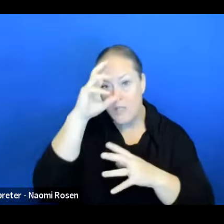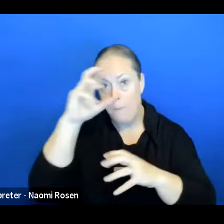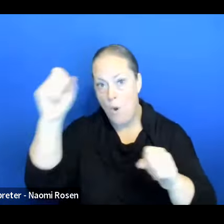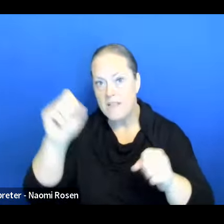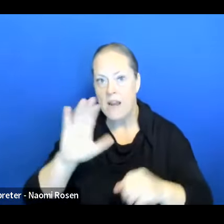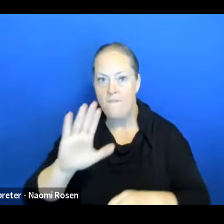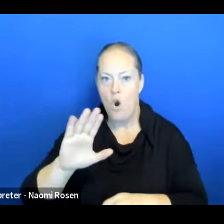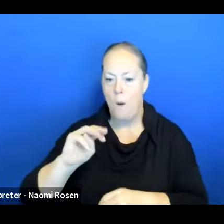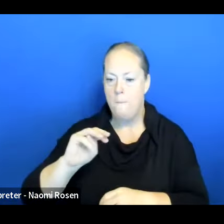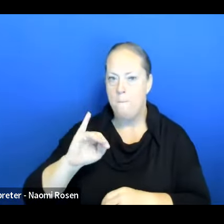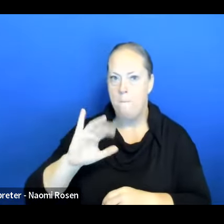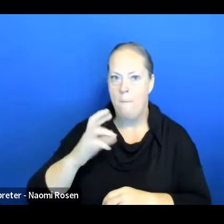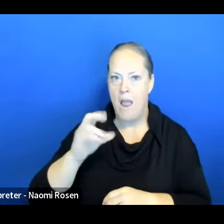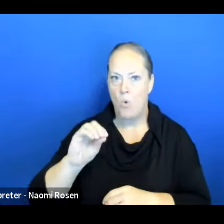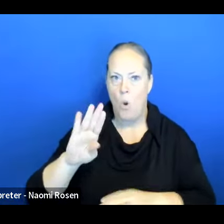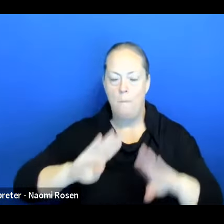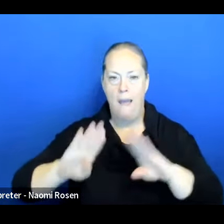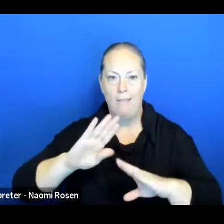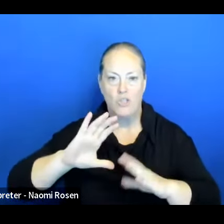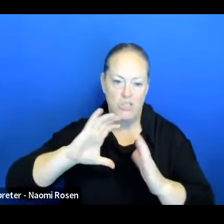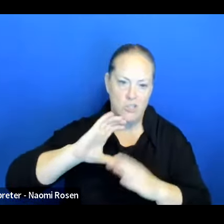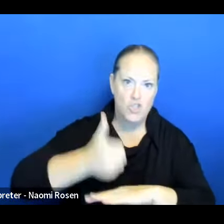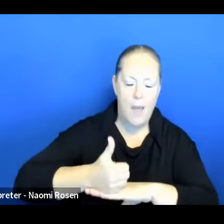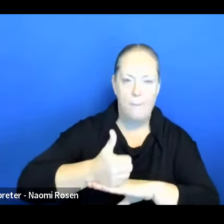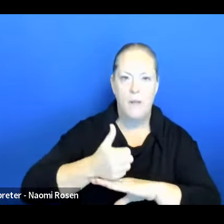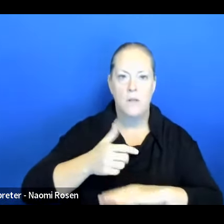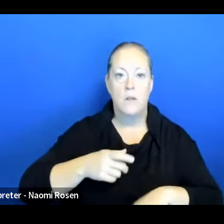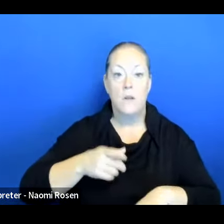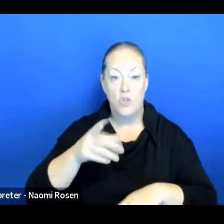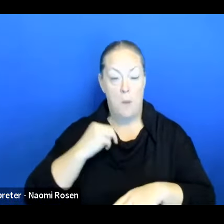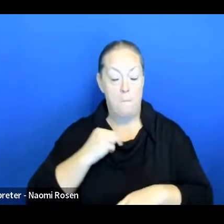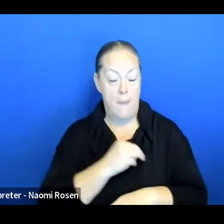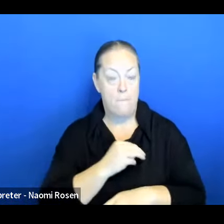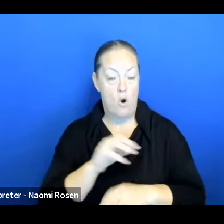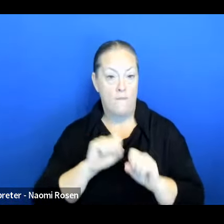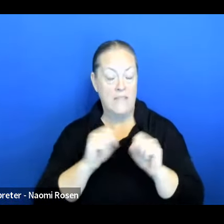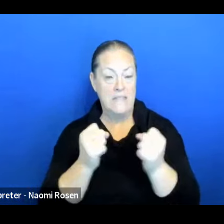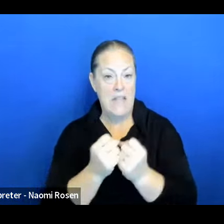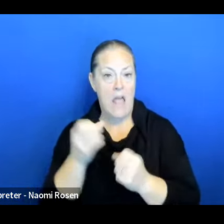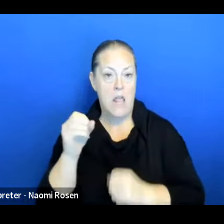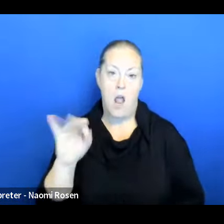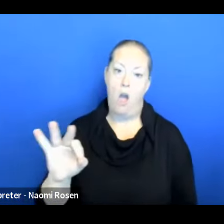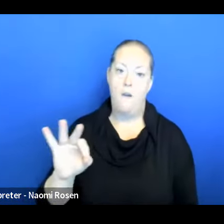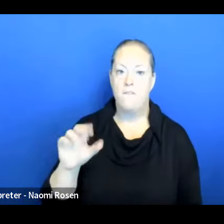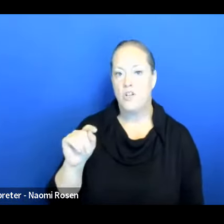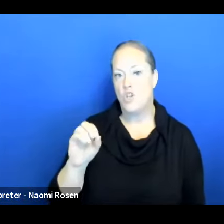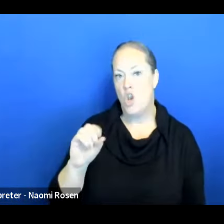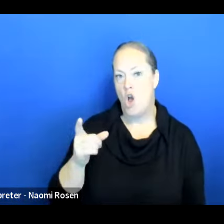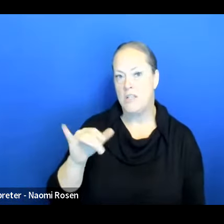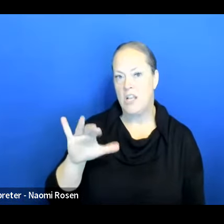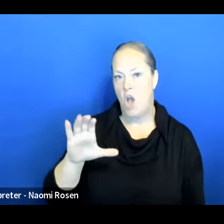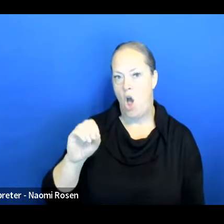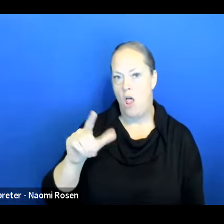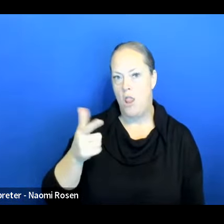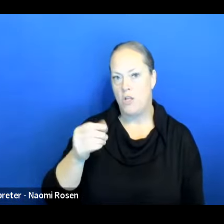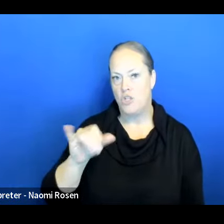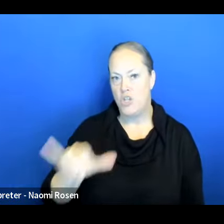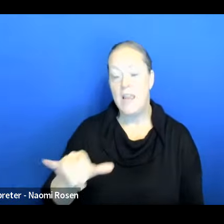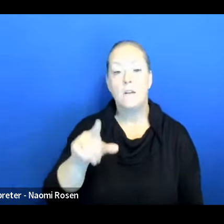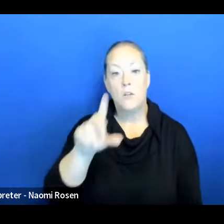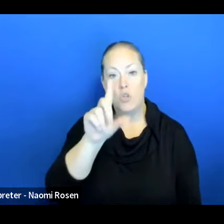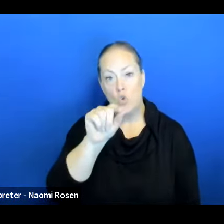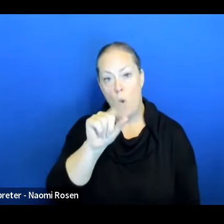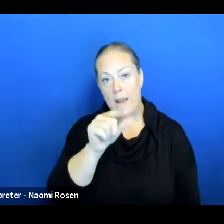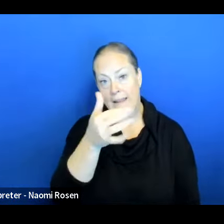affiliated to the American Society of Microbiology and member of the Society of Toxicology. In 2019, she